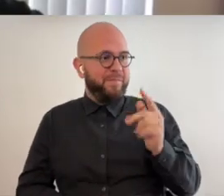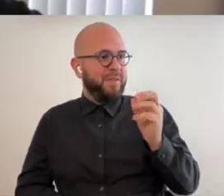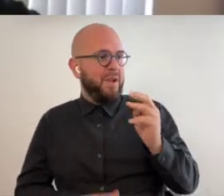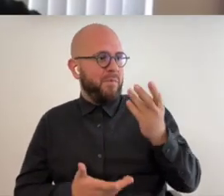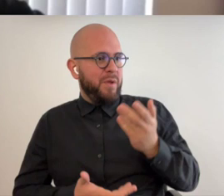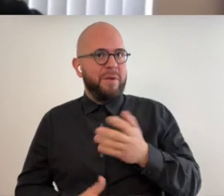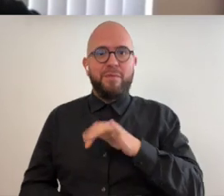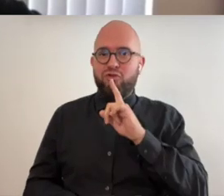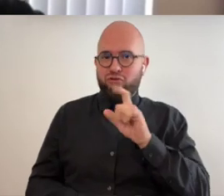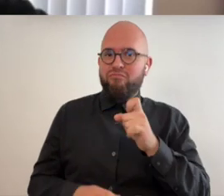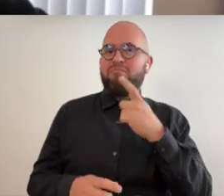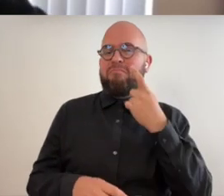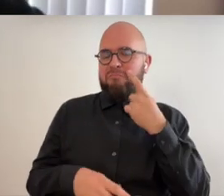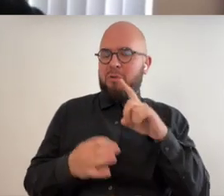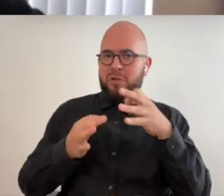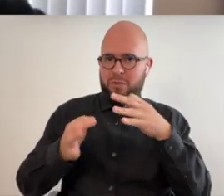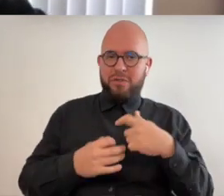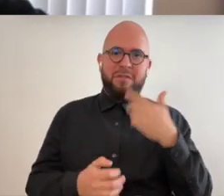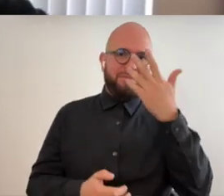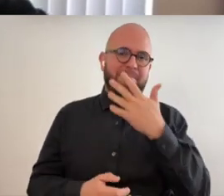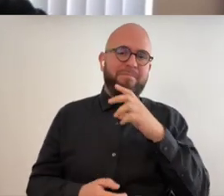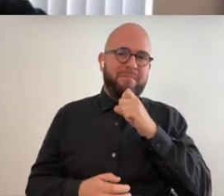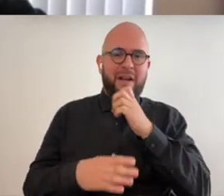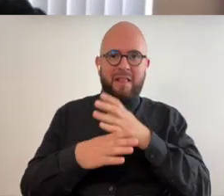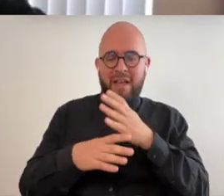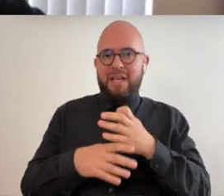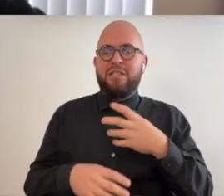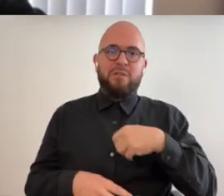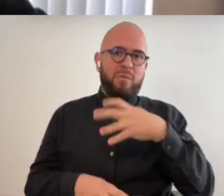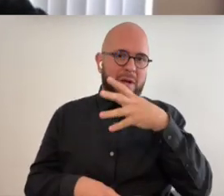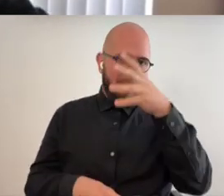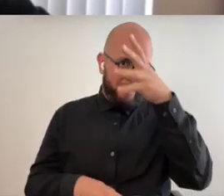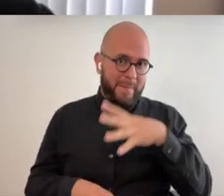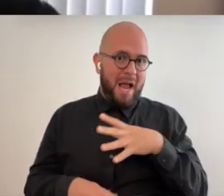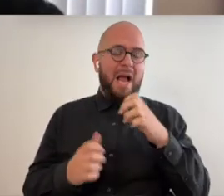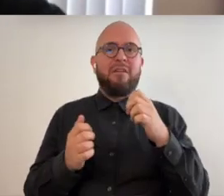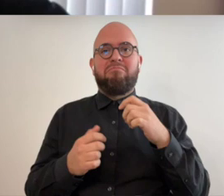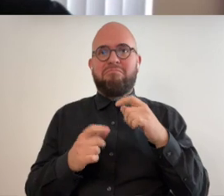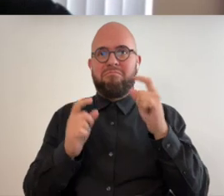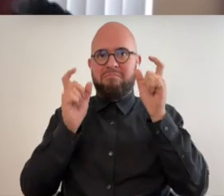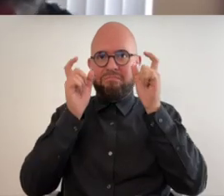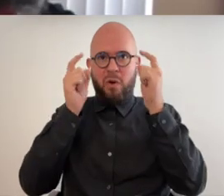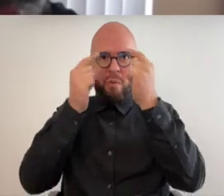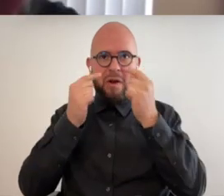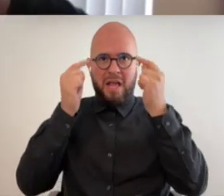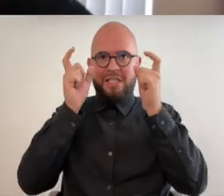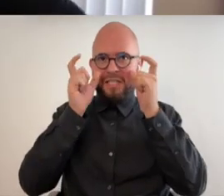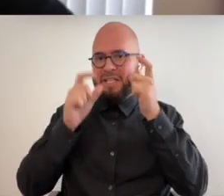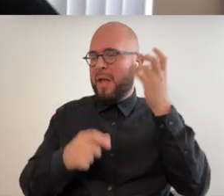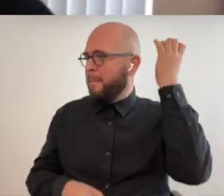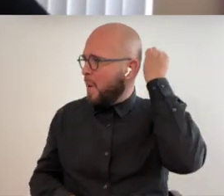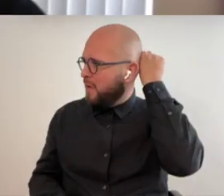i'm for again for the purpose of description i'm a middle-aged caucasian man brown glasses uh ponytail